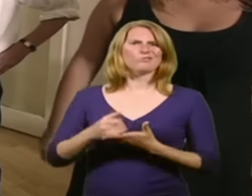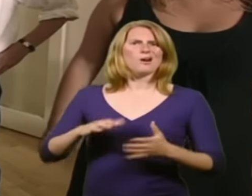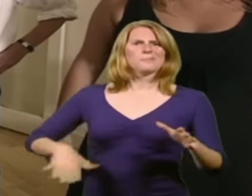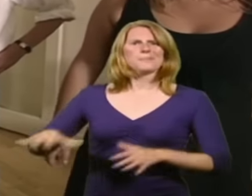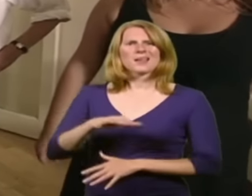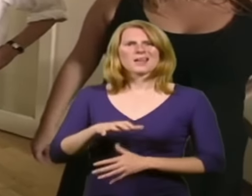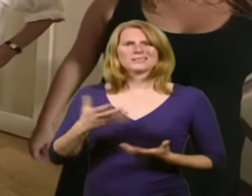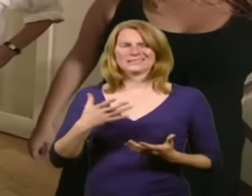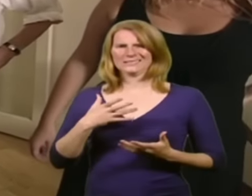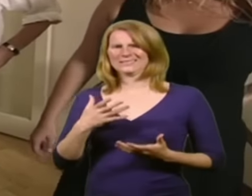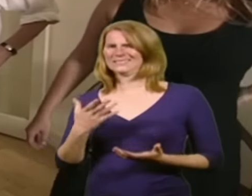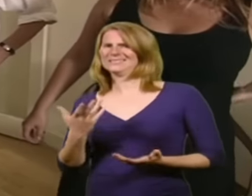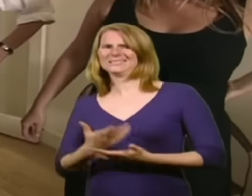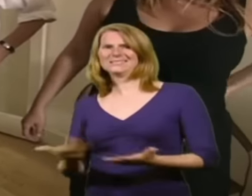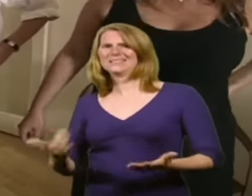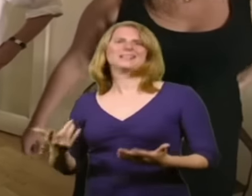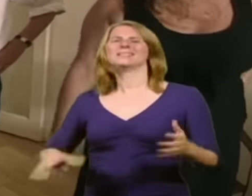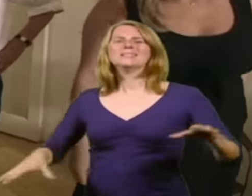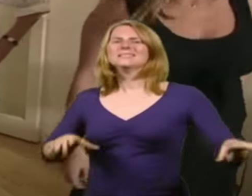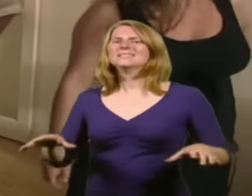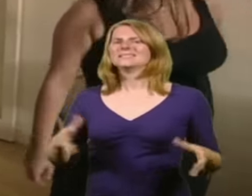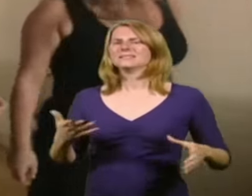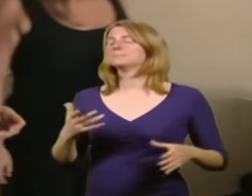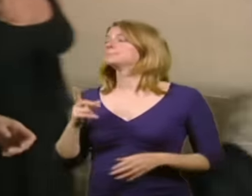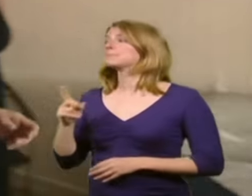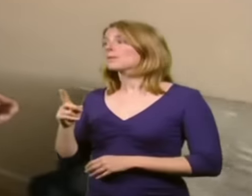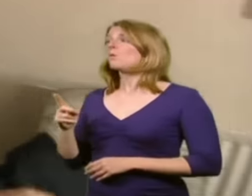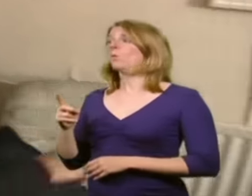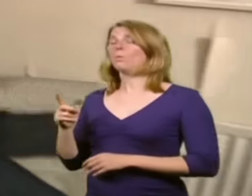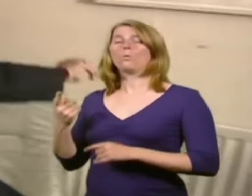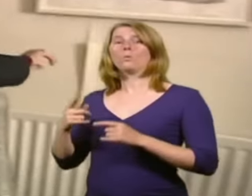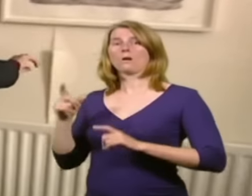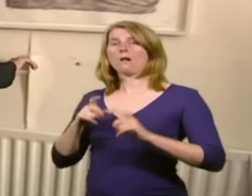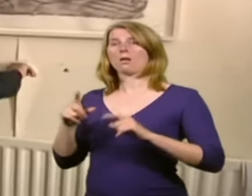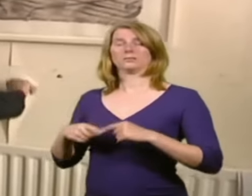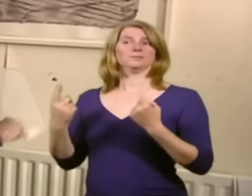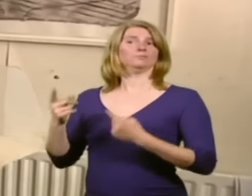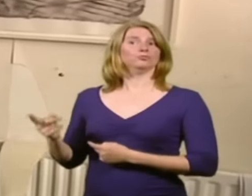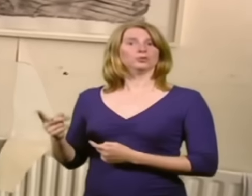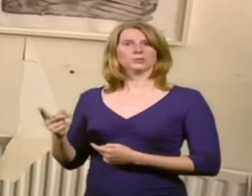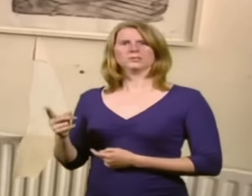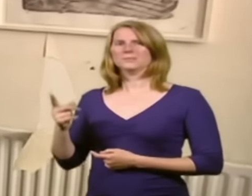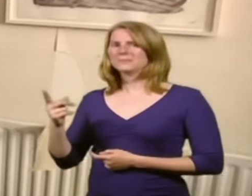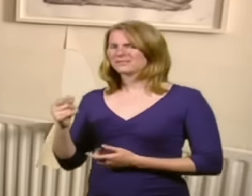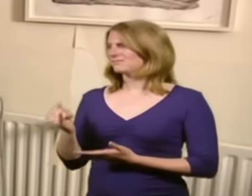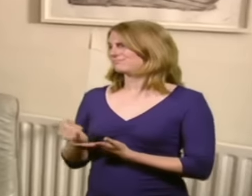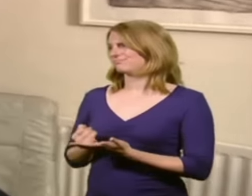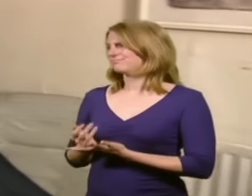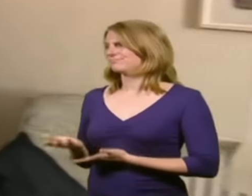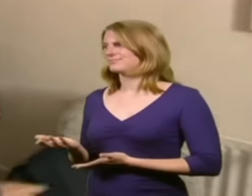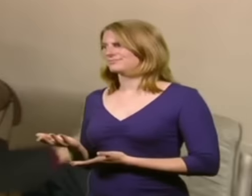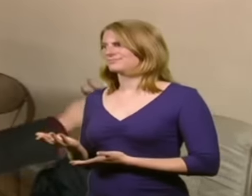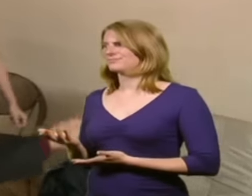you know, with a little bit of work, different color, obviously fixing, um... The lining paper. Lining paper. The wall paper,